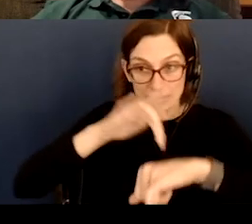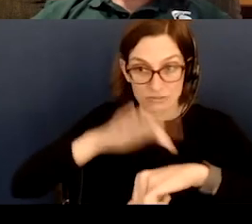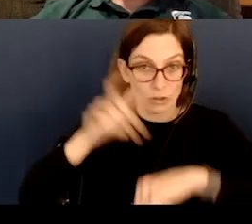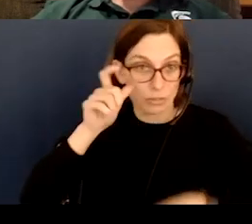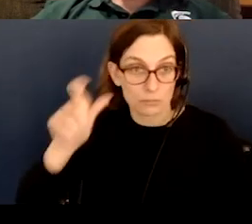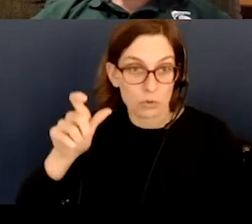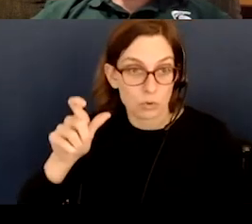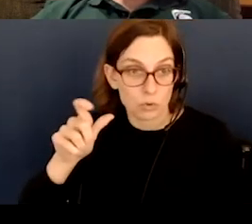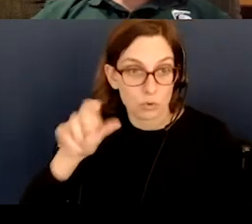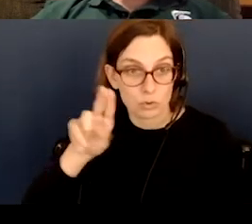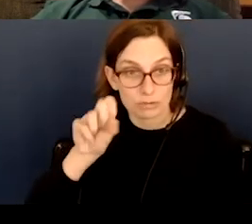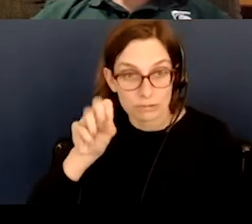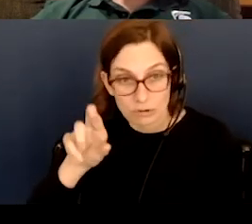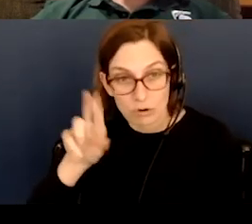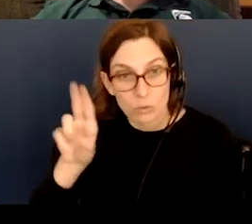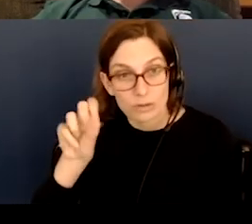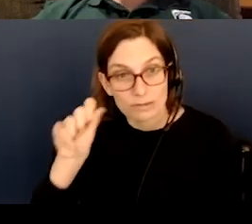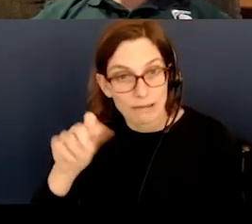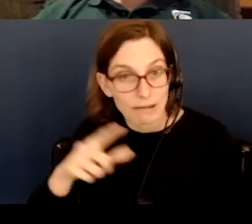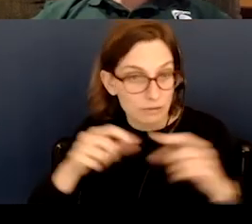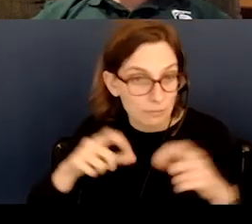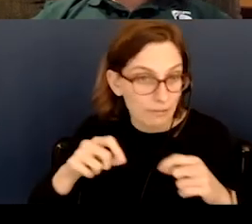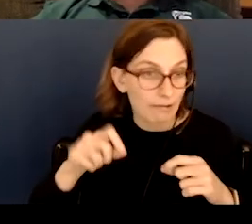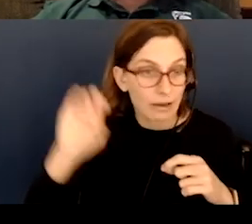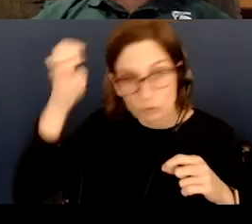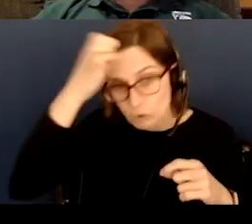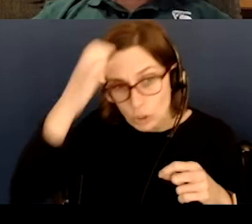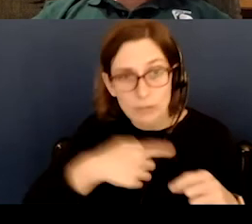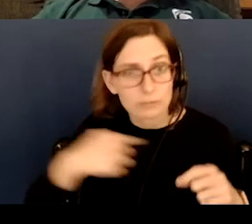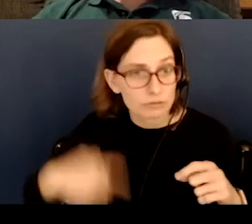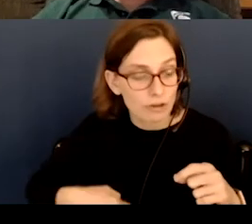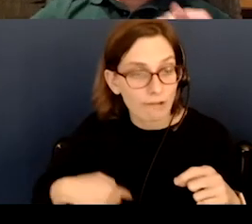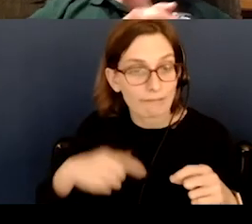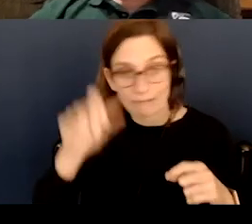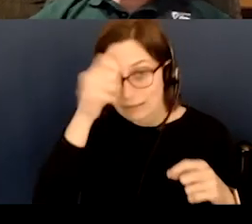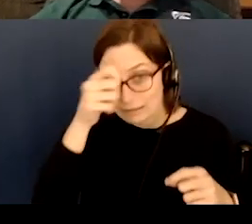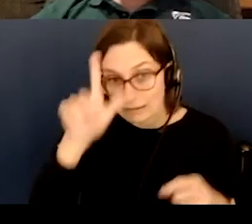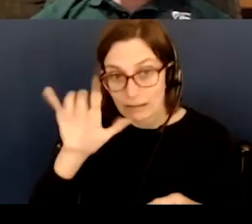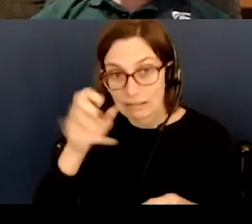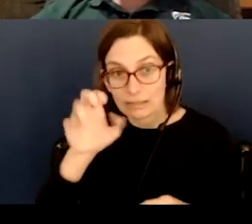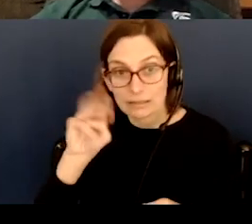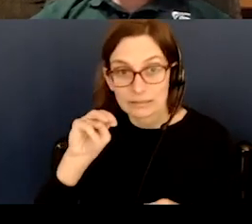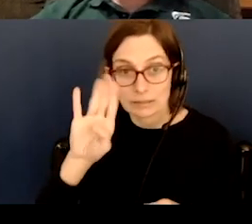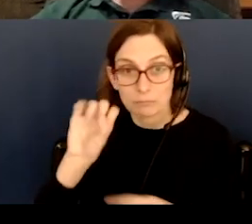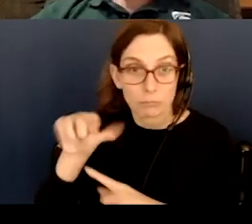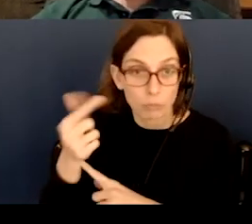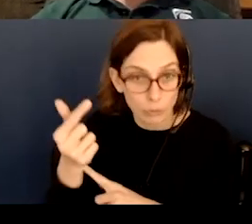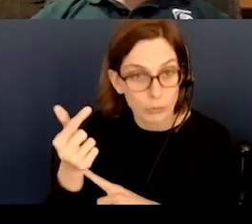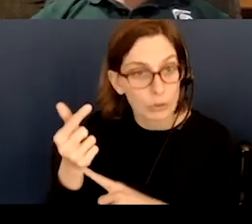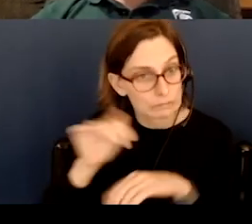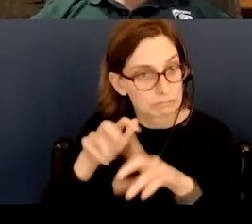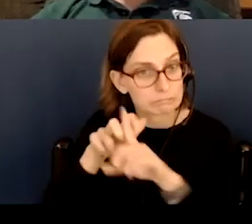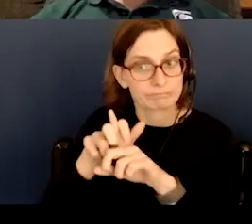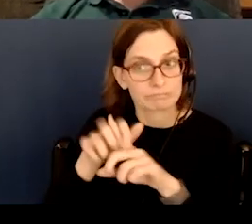Union, United States, Japan, Europe, China, India, Luxembourg piggybacked on, um, they sent something up